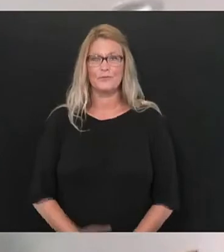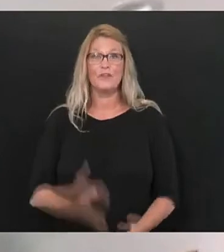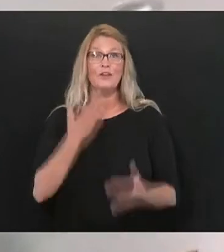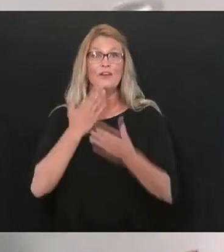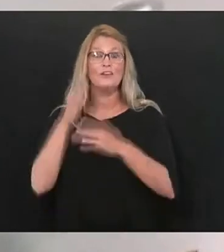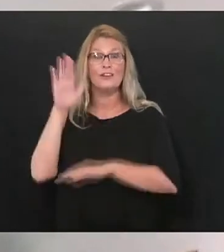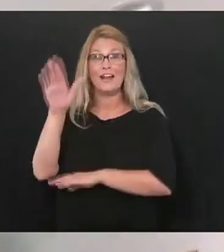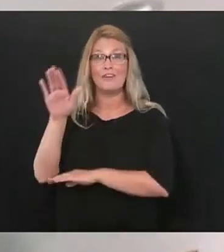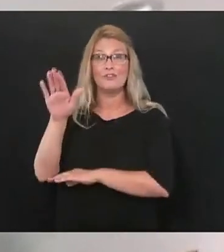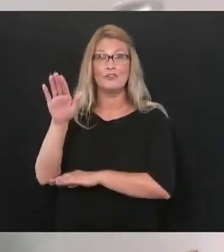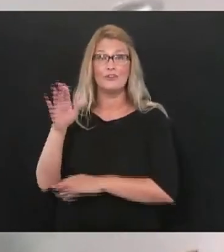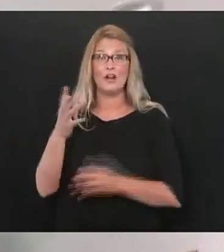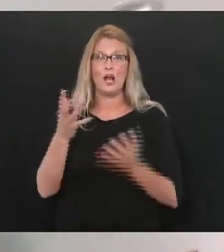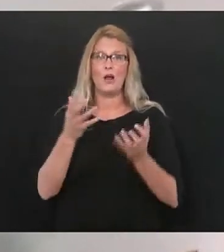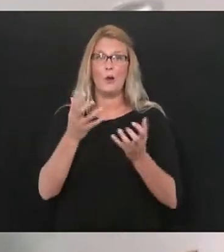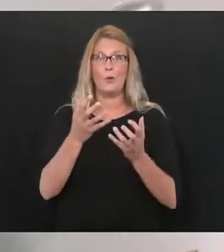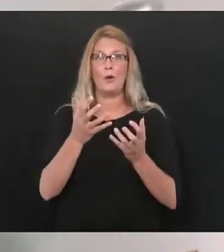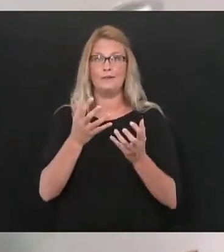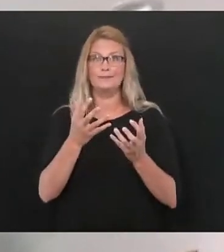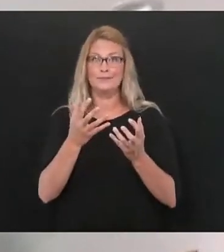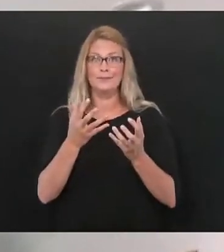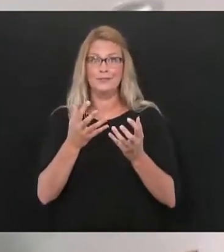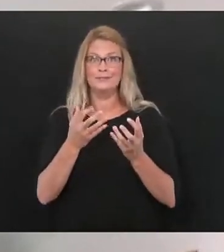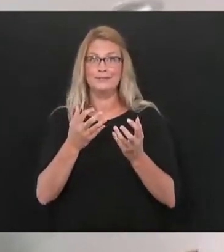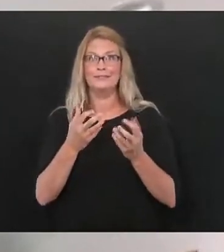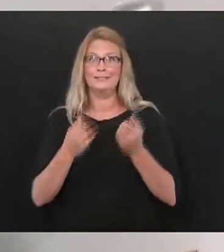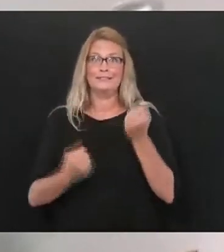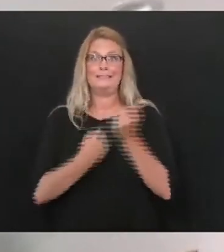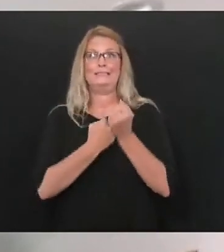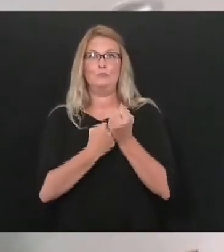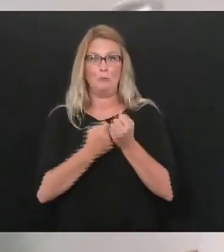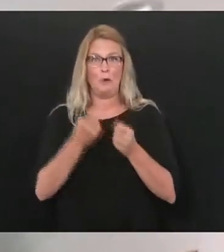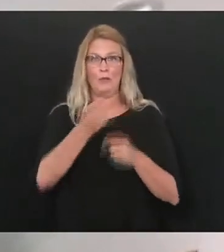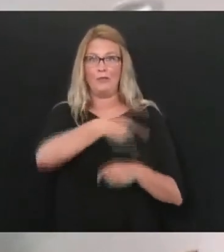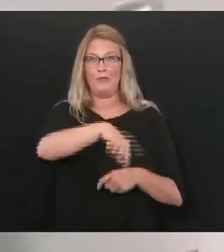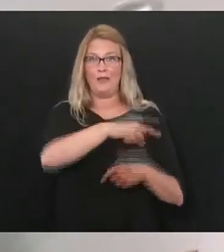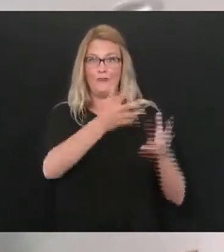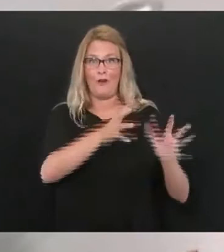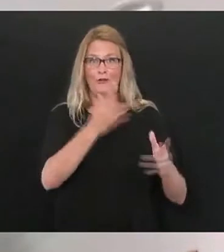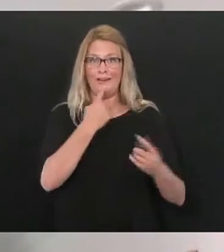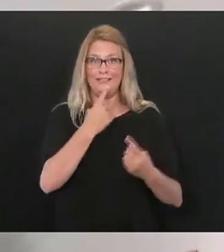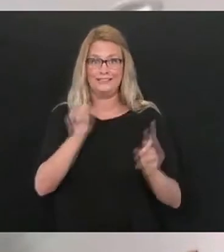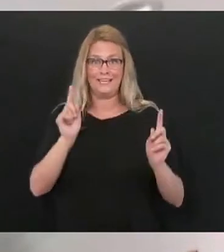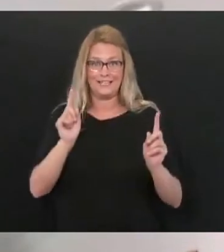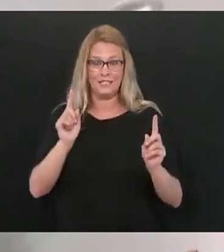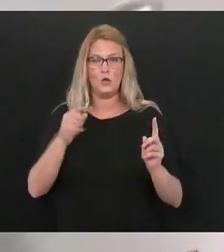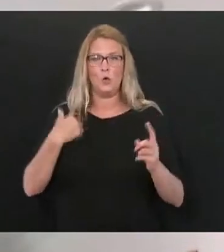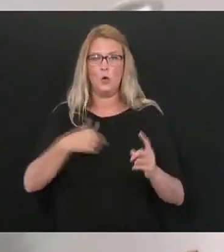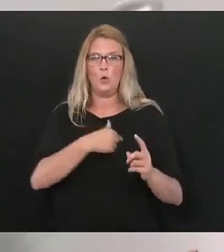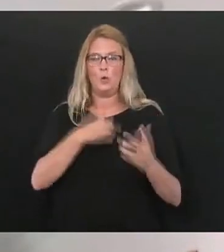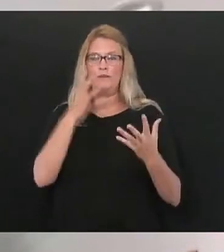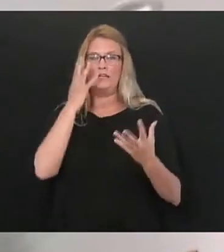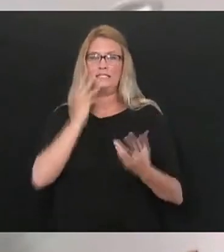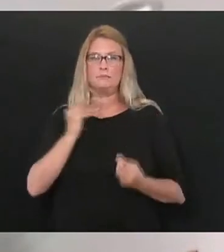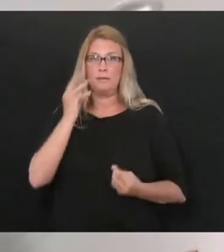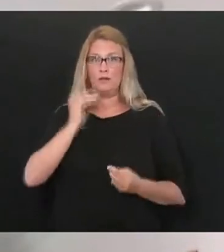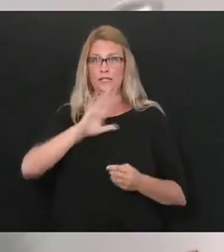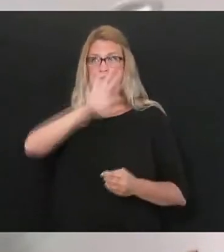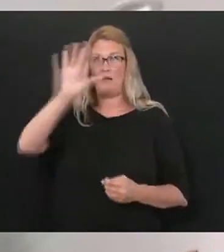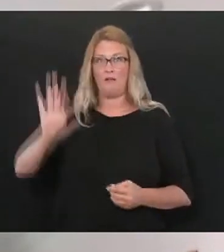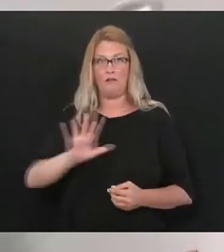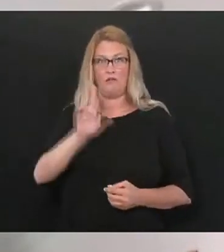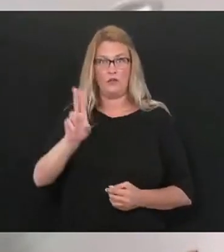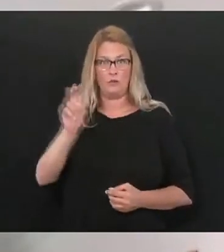to reinforce several things that have been said previously we have experienced in the United States